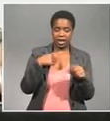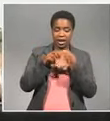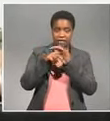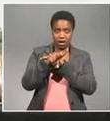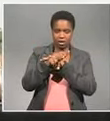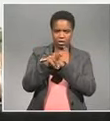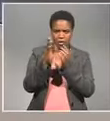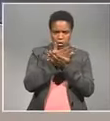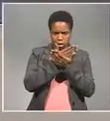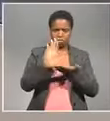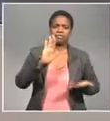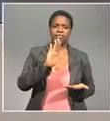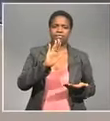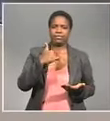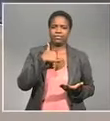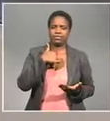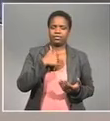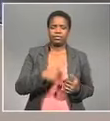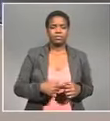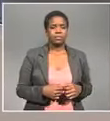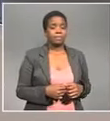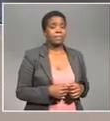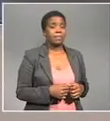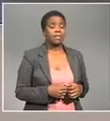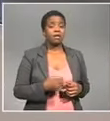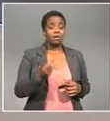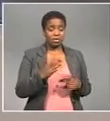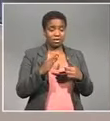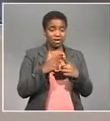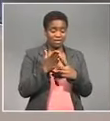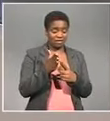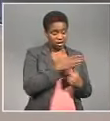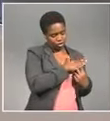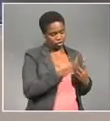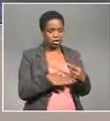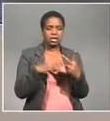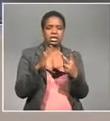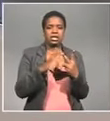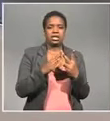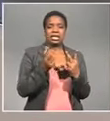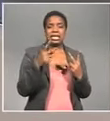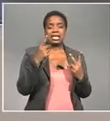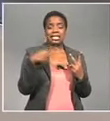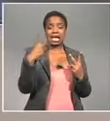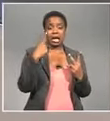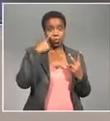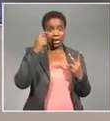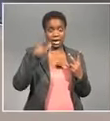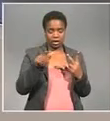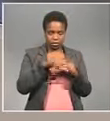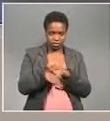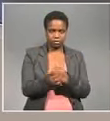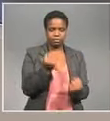database then and there After LaRue came Leon Fantonder who used to work at IT for busasa and some of its subsidiaries